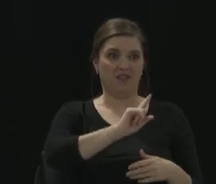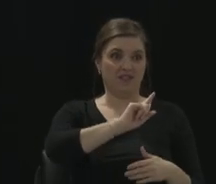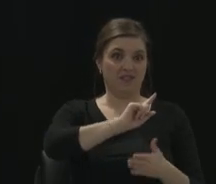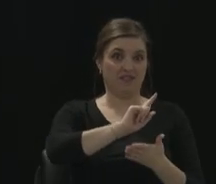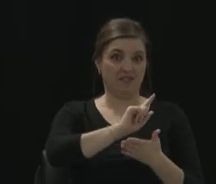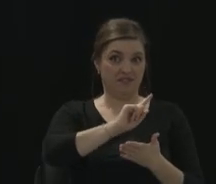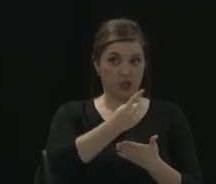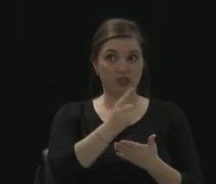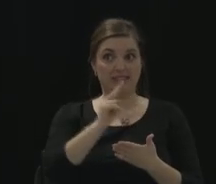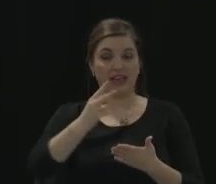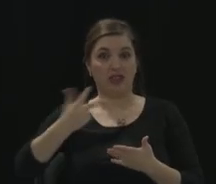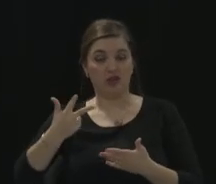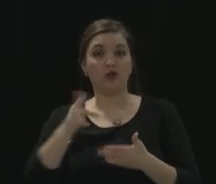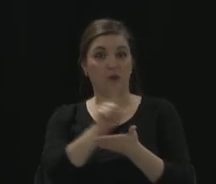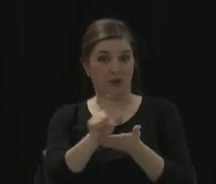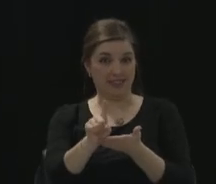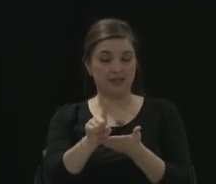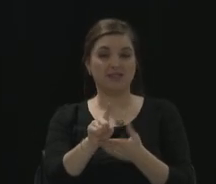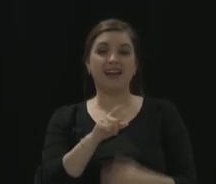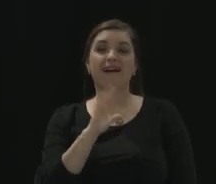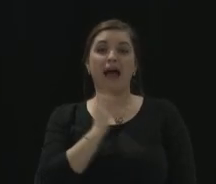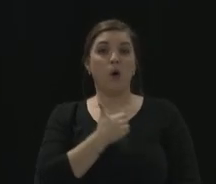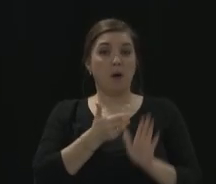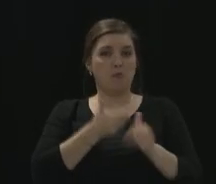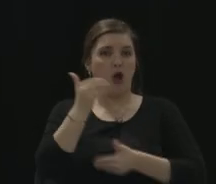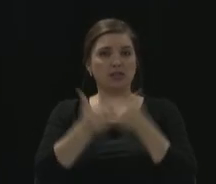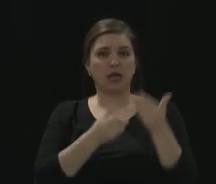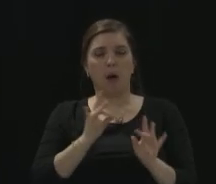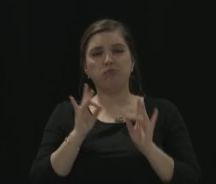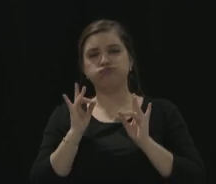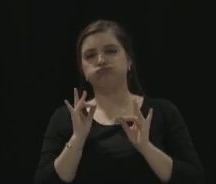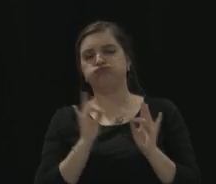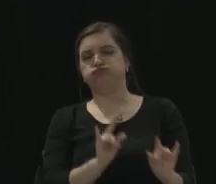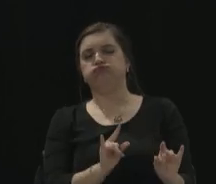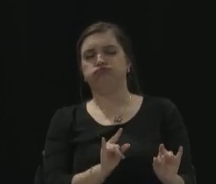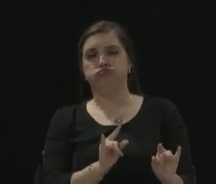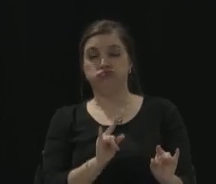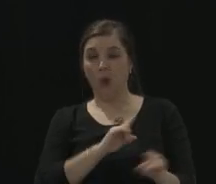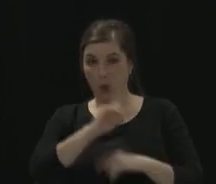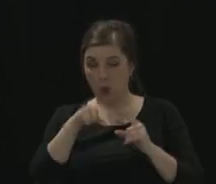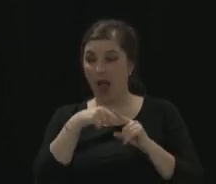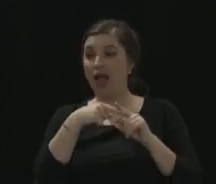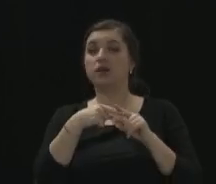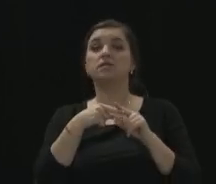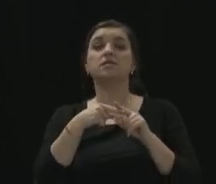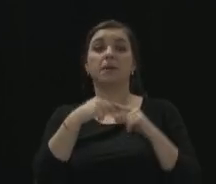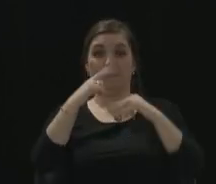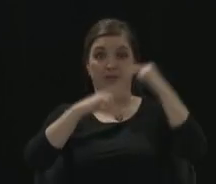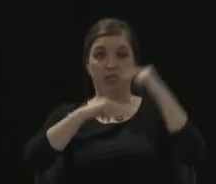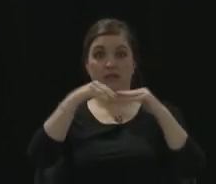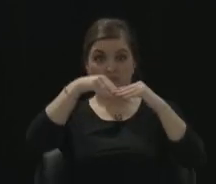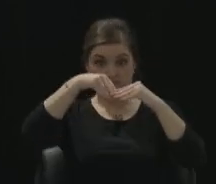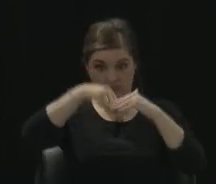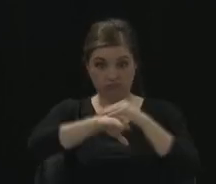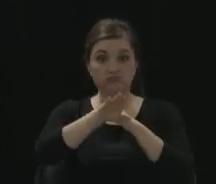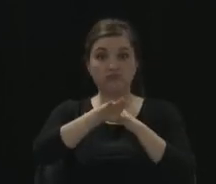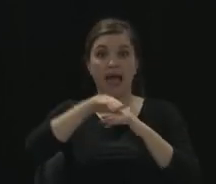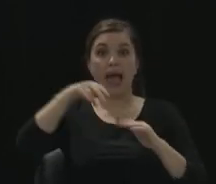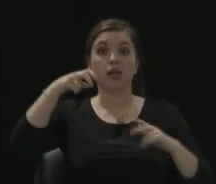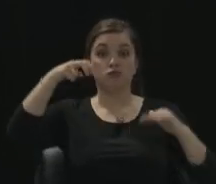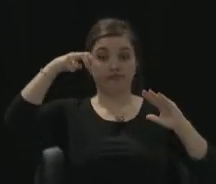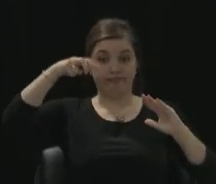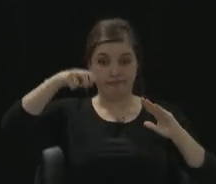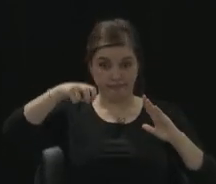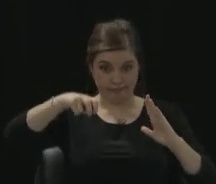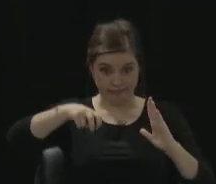from when you come into the building, I mean literally walk into the building, test, take the escalators down, your time to vote,